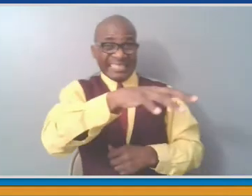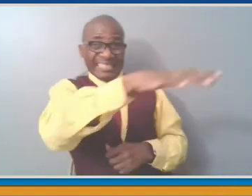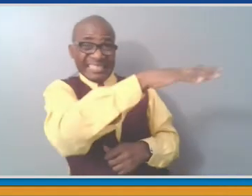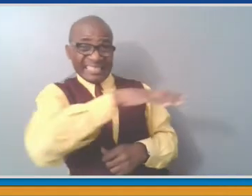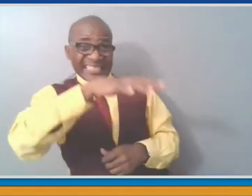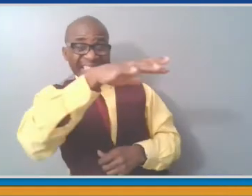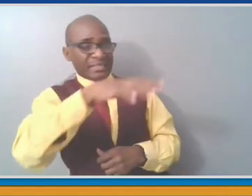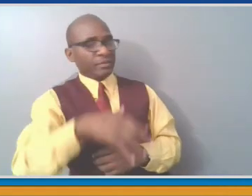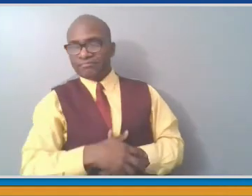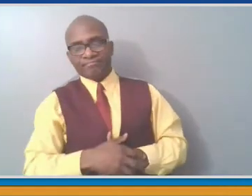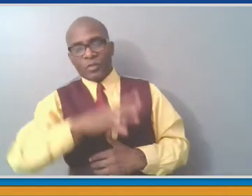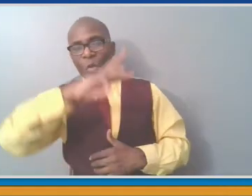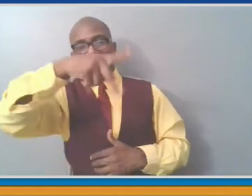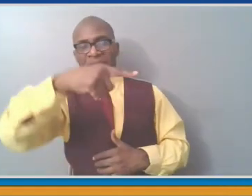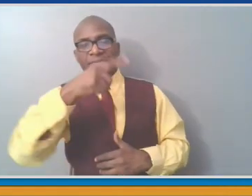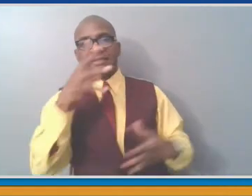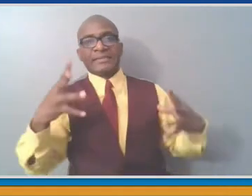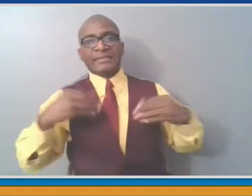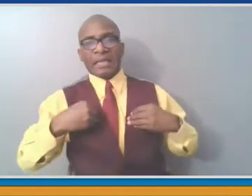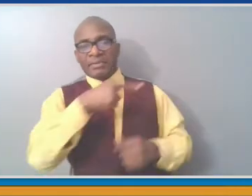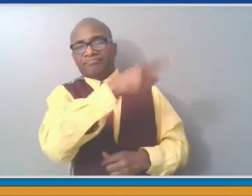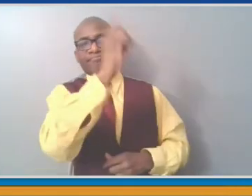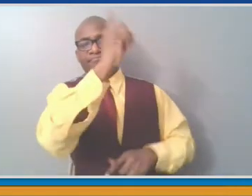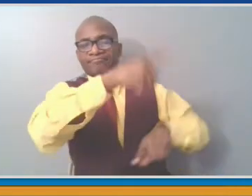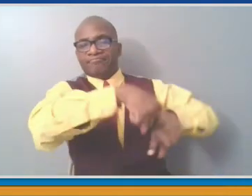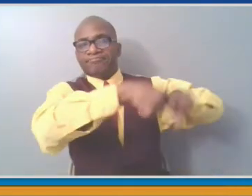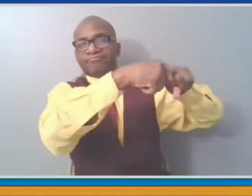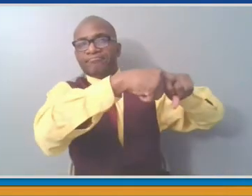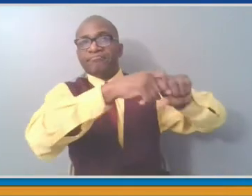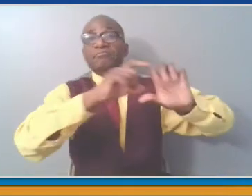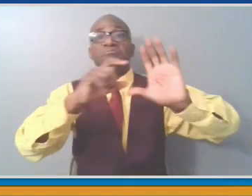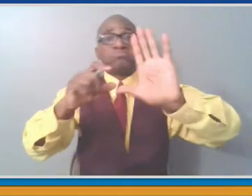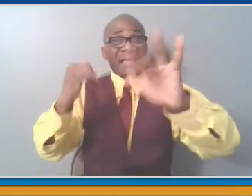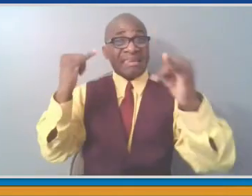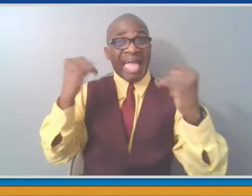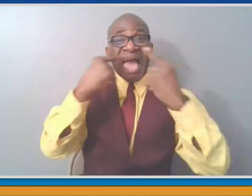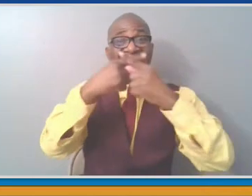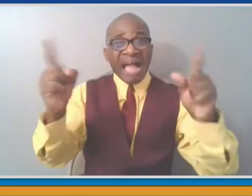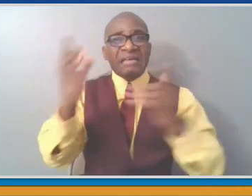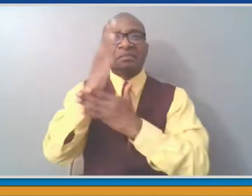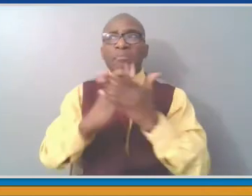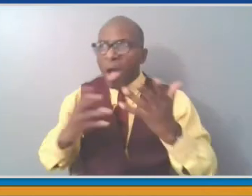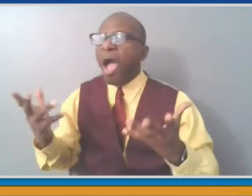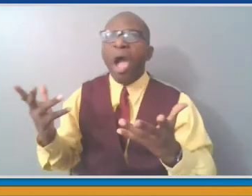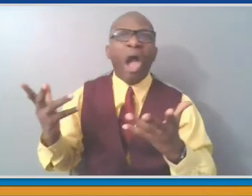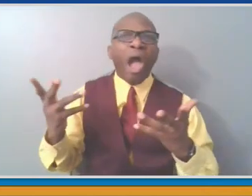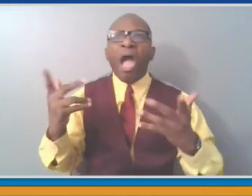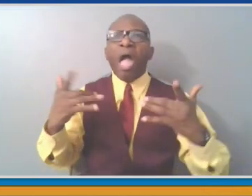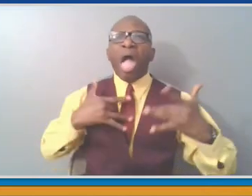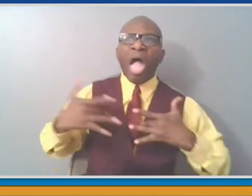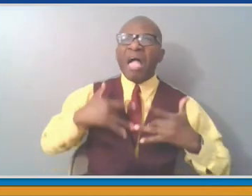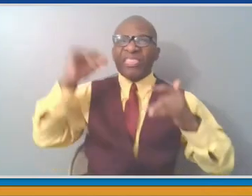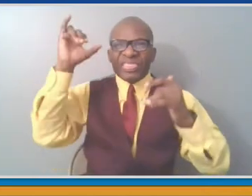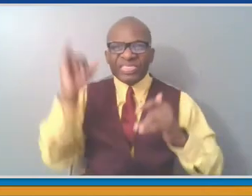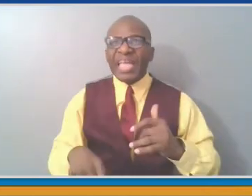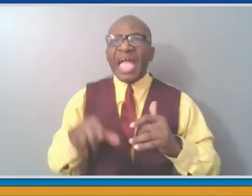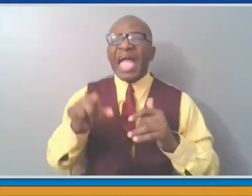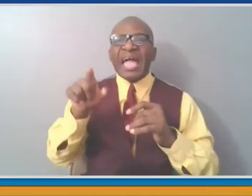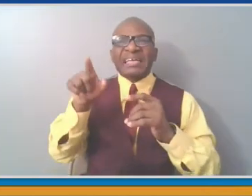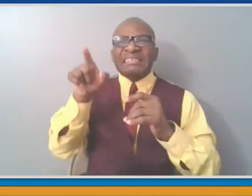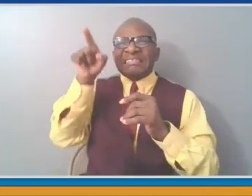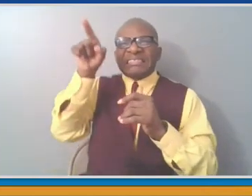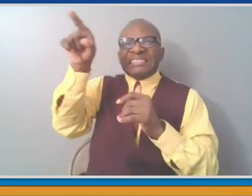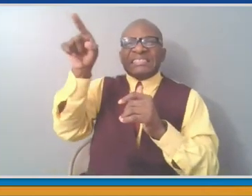to you now, all of those who are concerned that it would be in Saxon Woods can relax. It will not be in Saxon Woods. For those of you who want disc